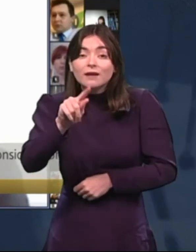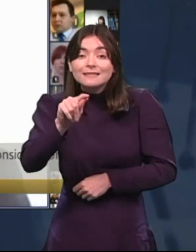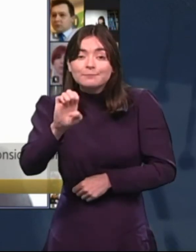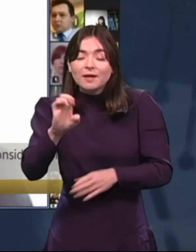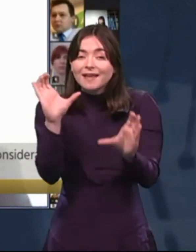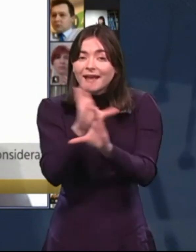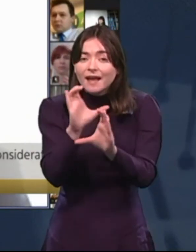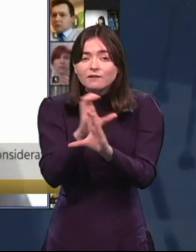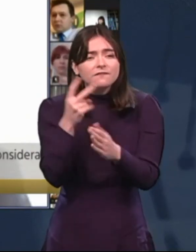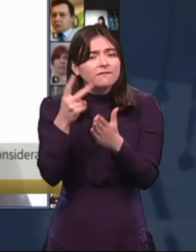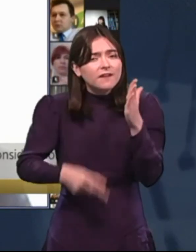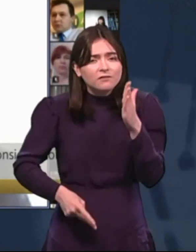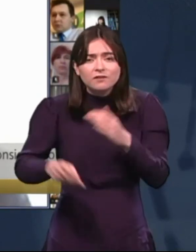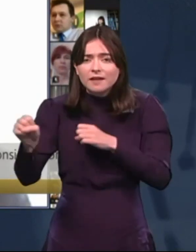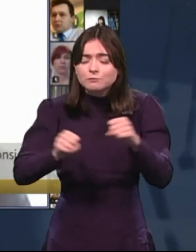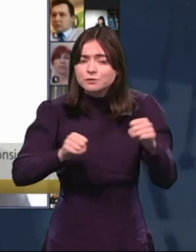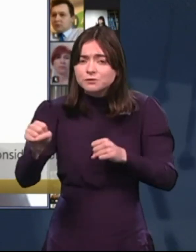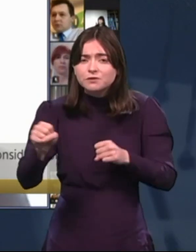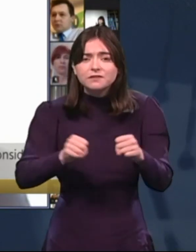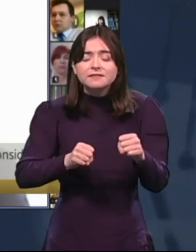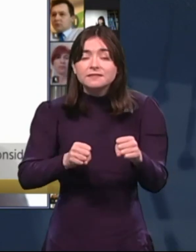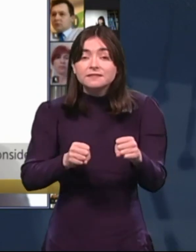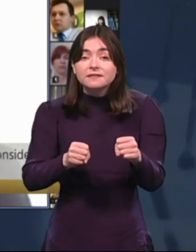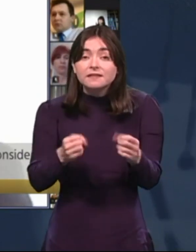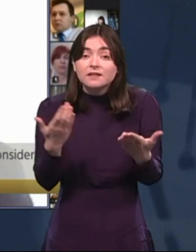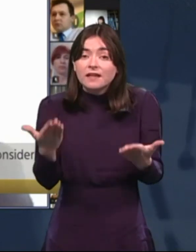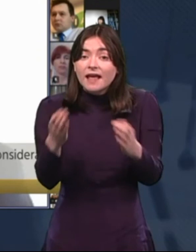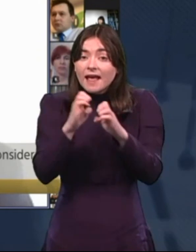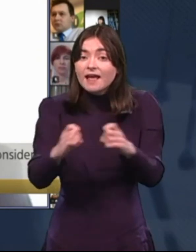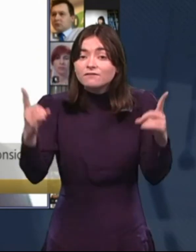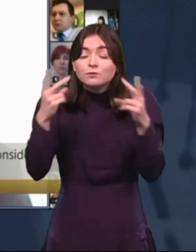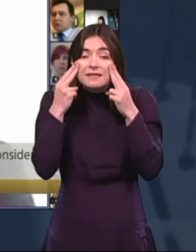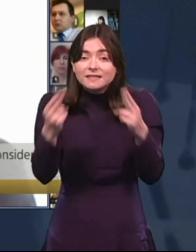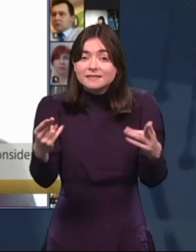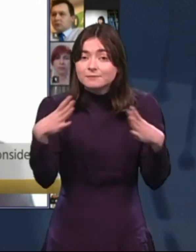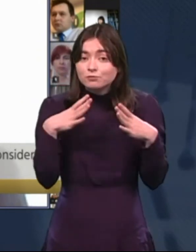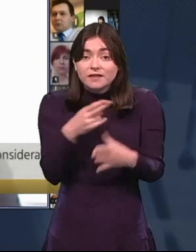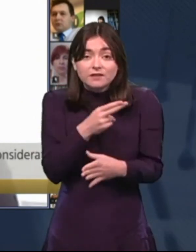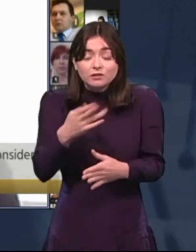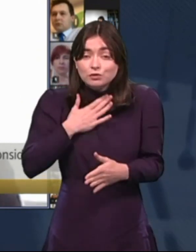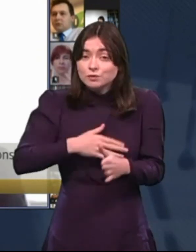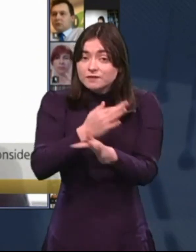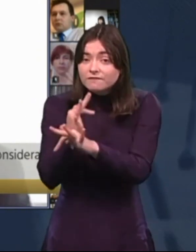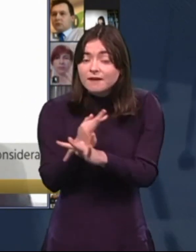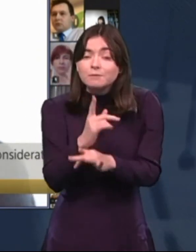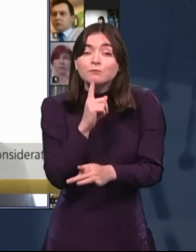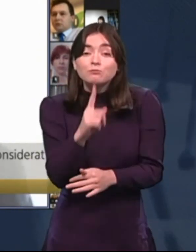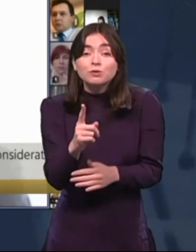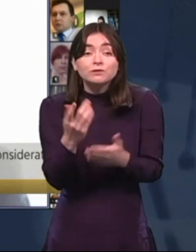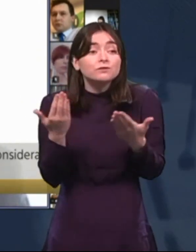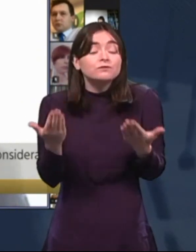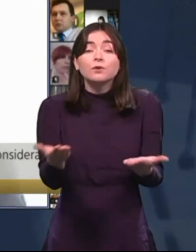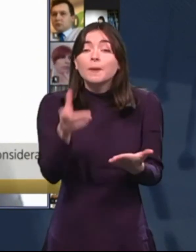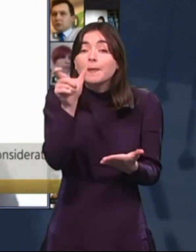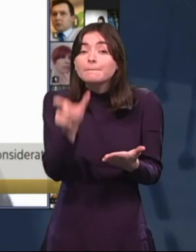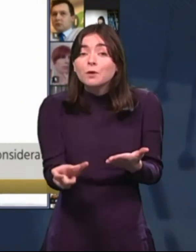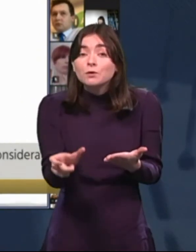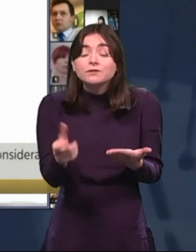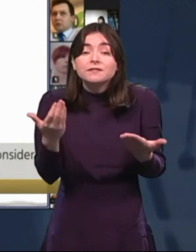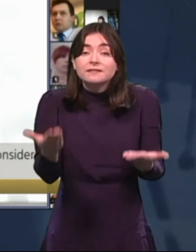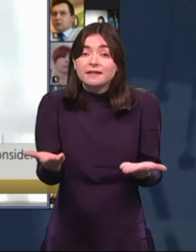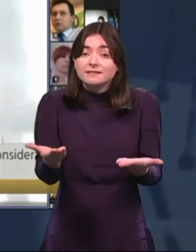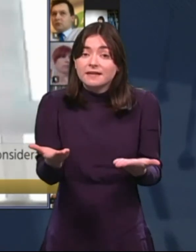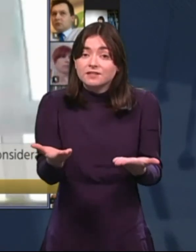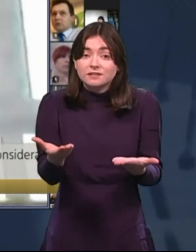valuable service. You know, everybody needs a break, not only for the family themselves, but also for the person who is actually